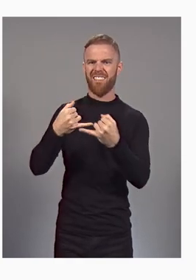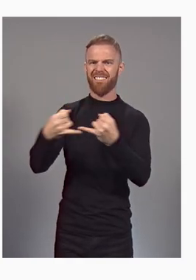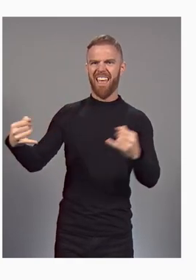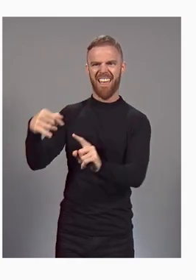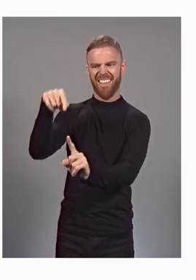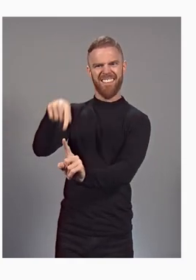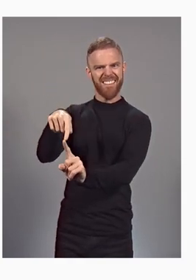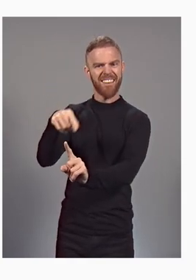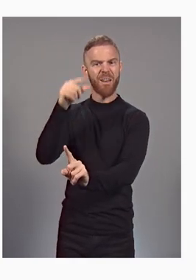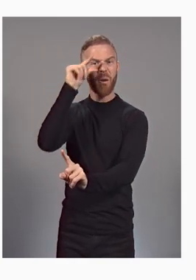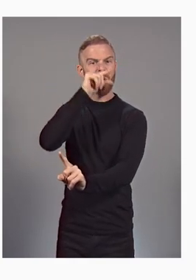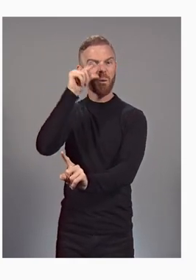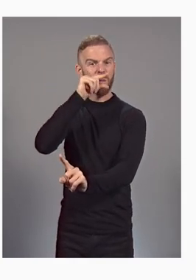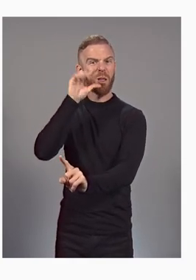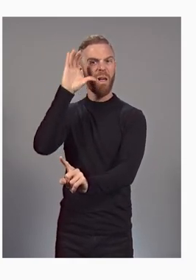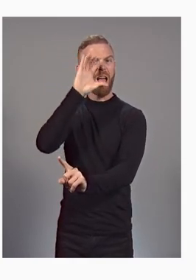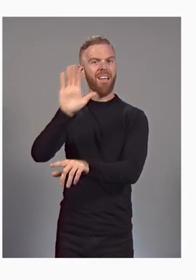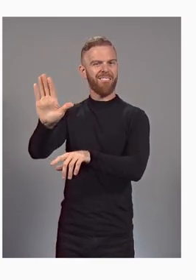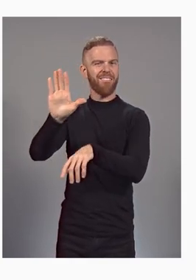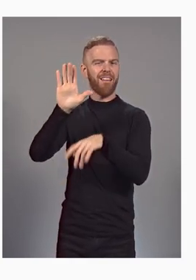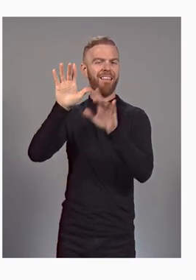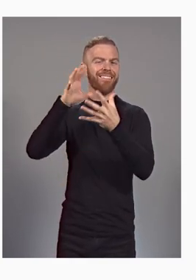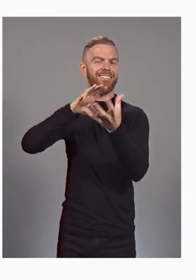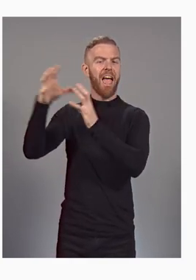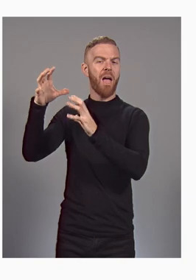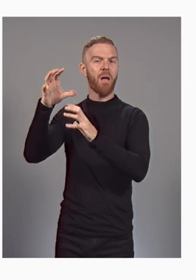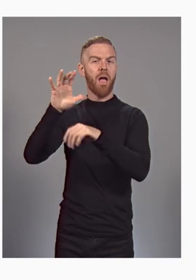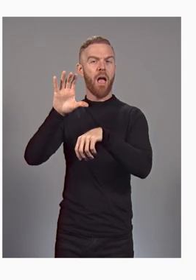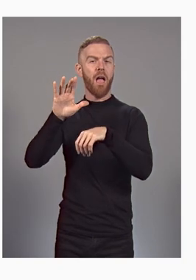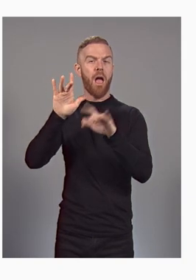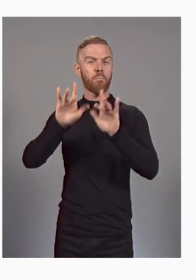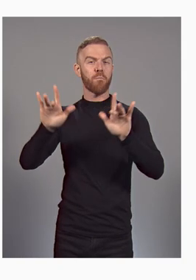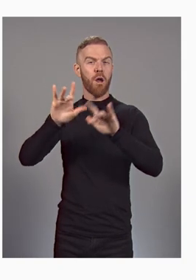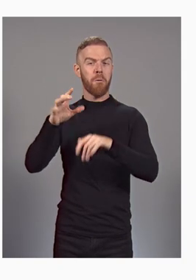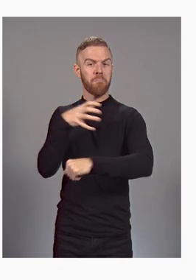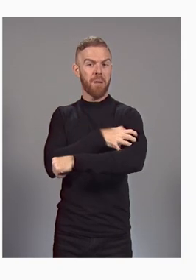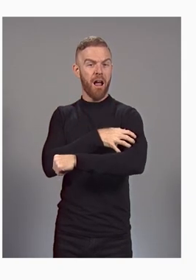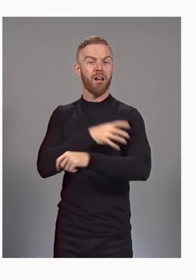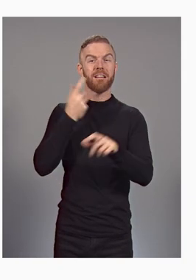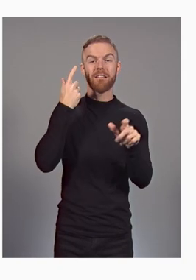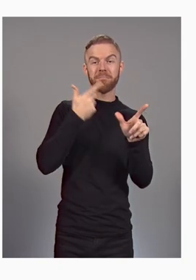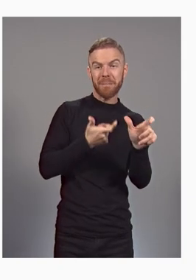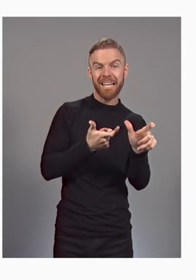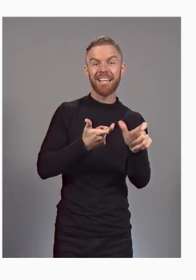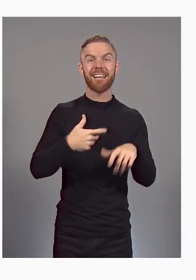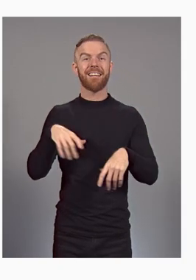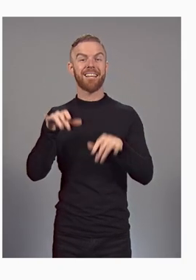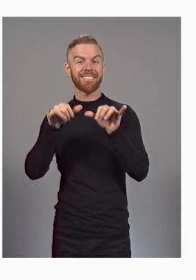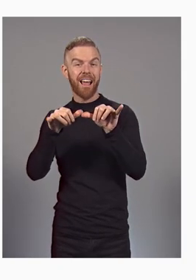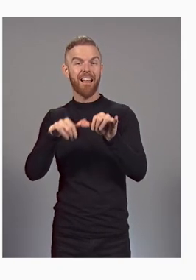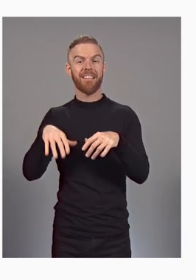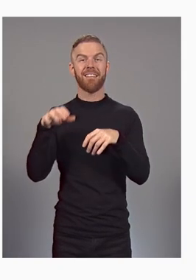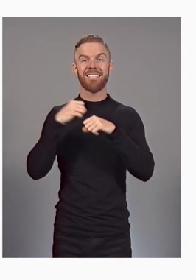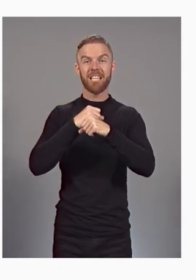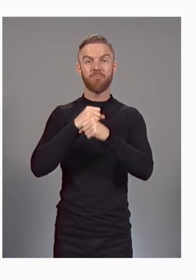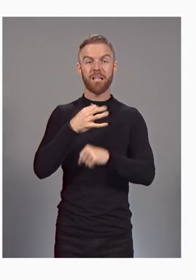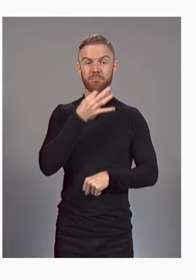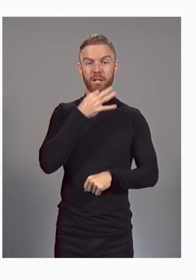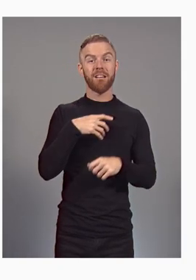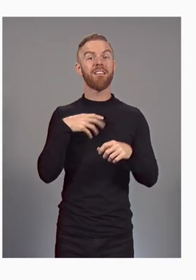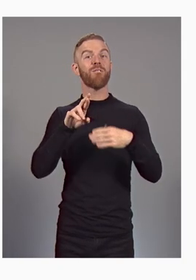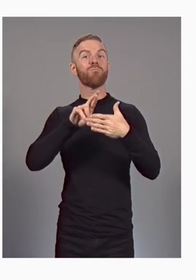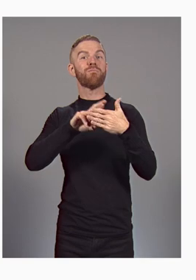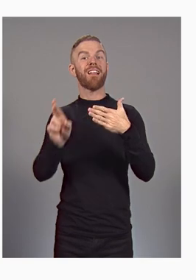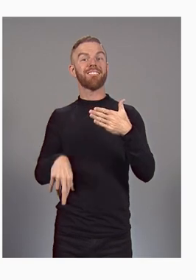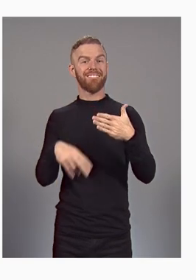the AI and compute speed and analytics of Google so we can bring this vision to everyone. And as a